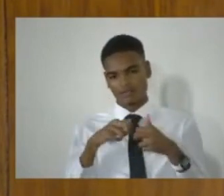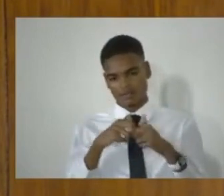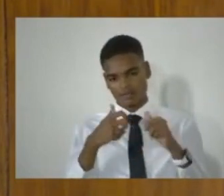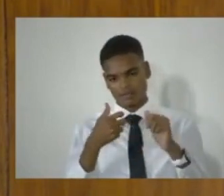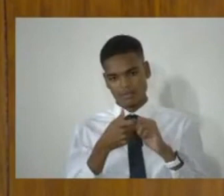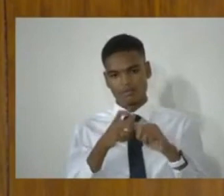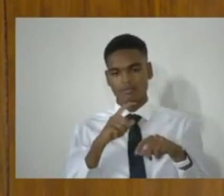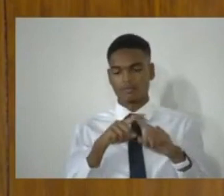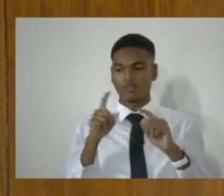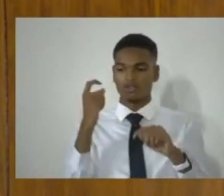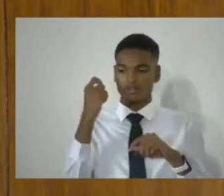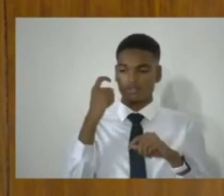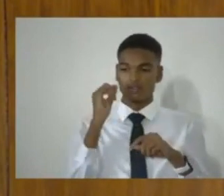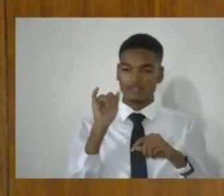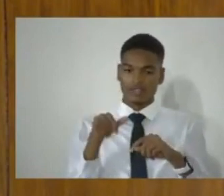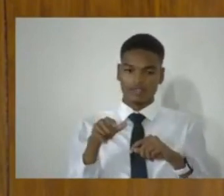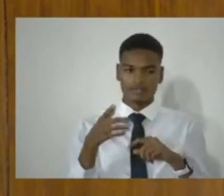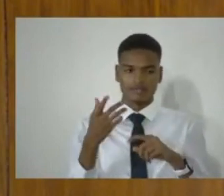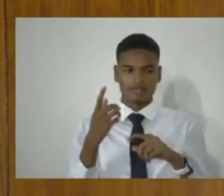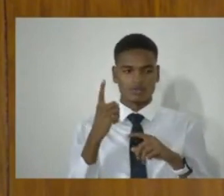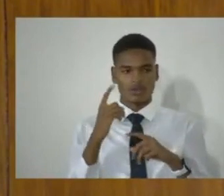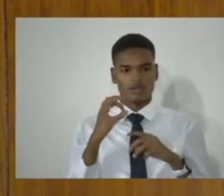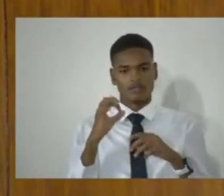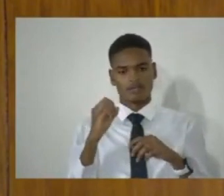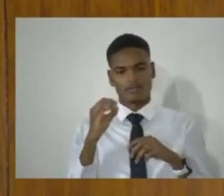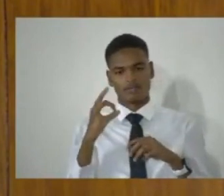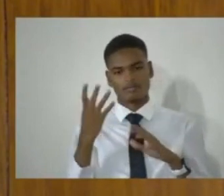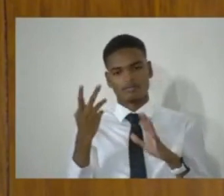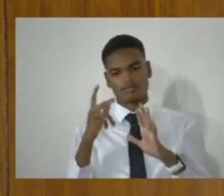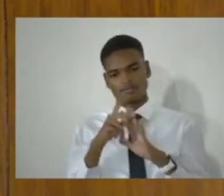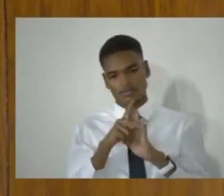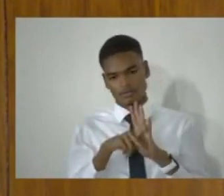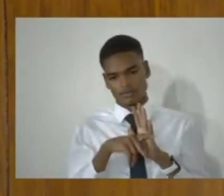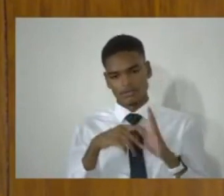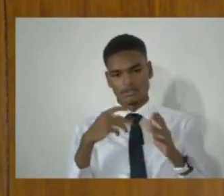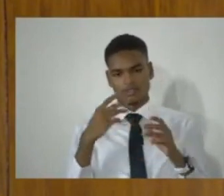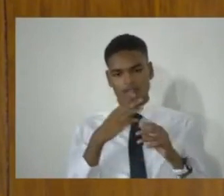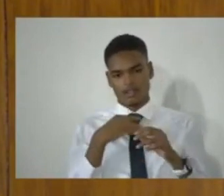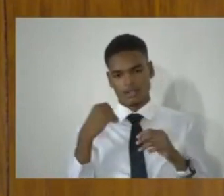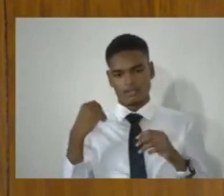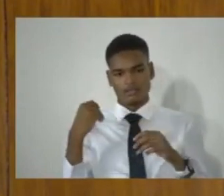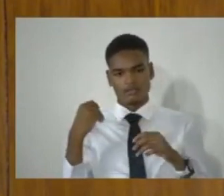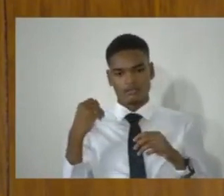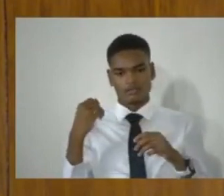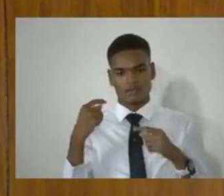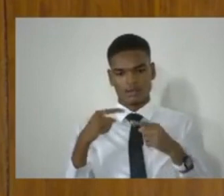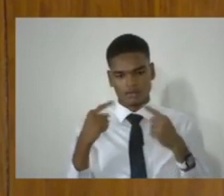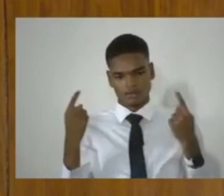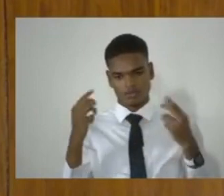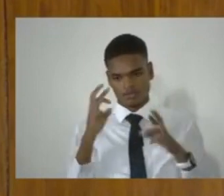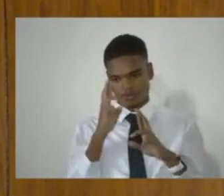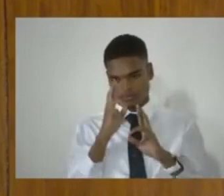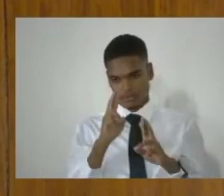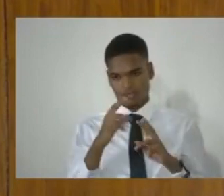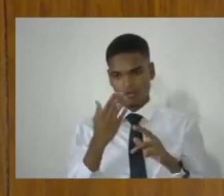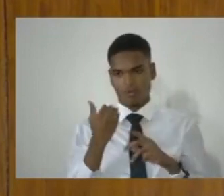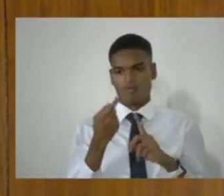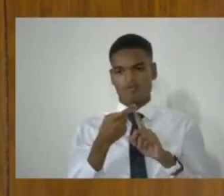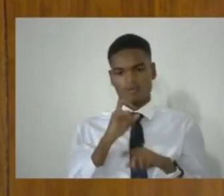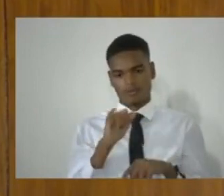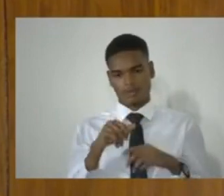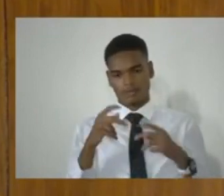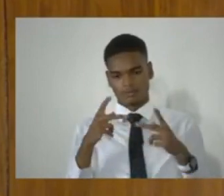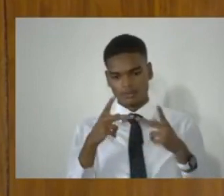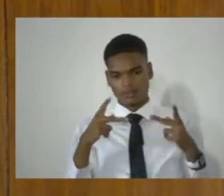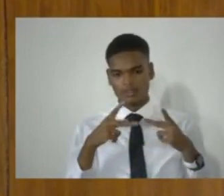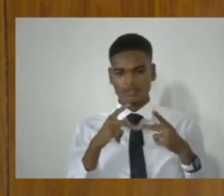differences are one of principle. And I would ask that our position be respected as coming from that position, not